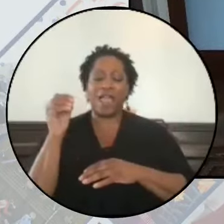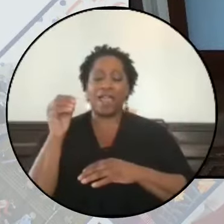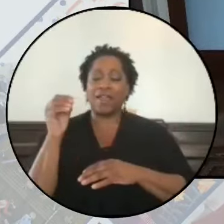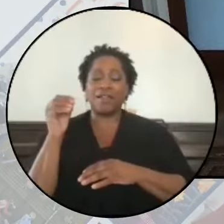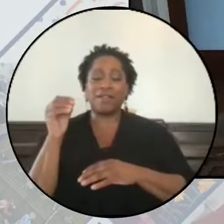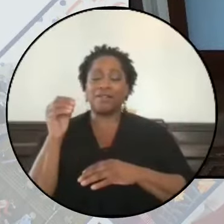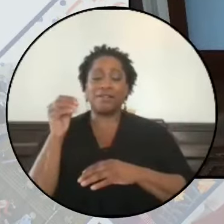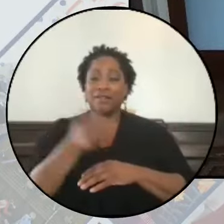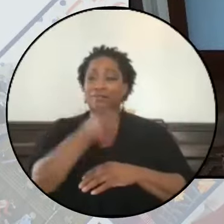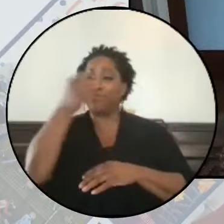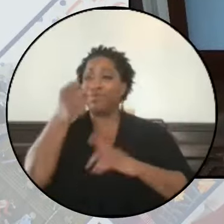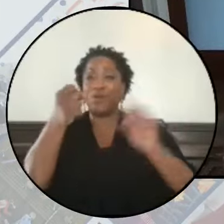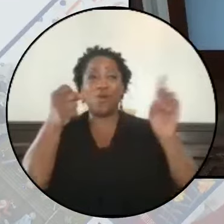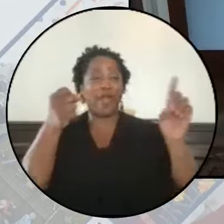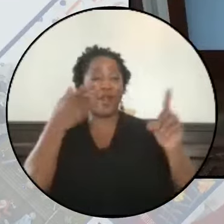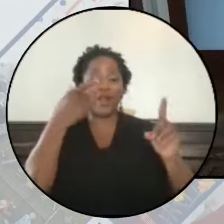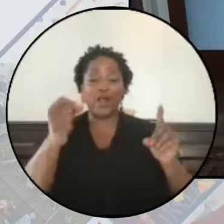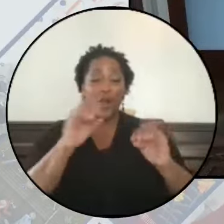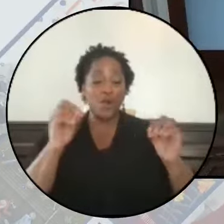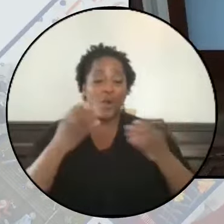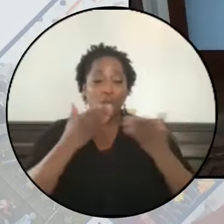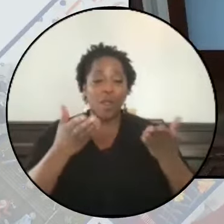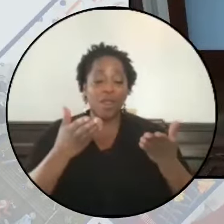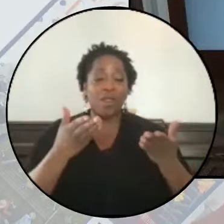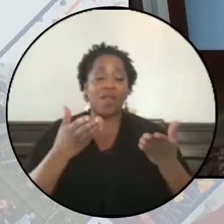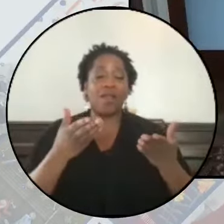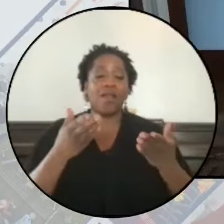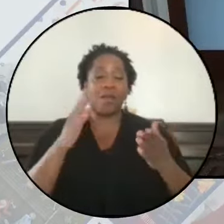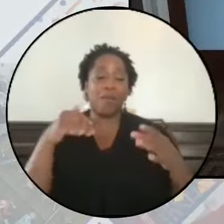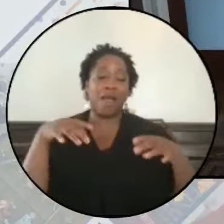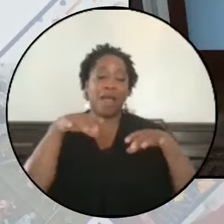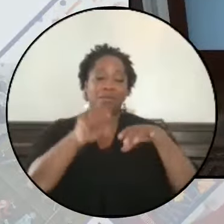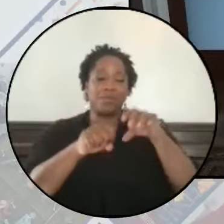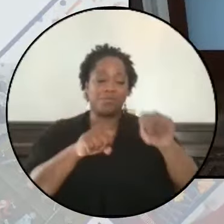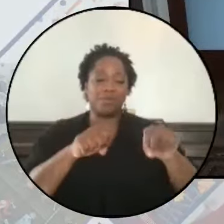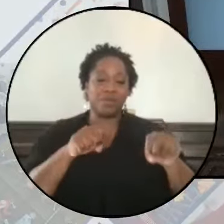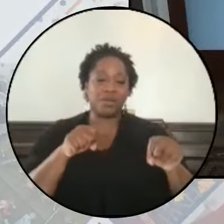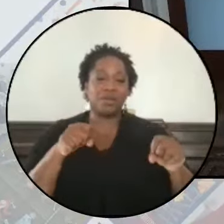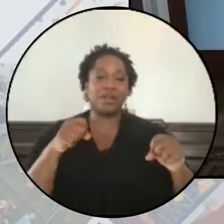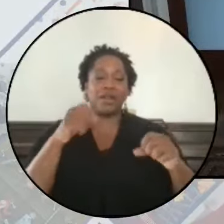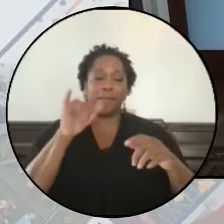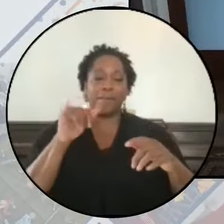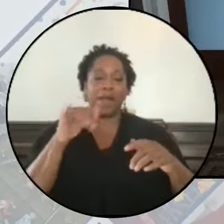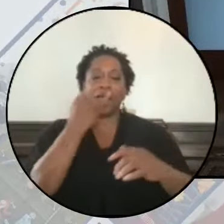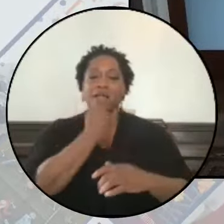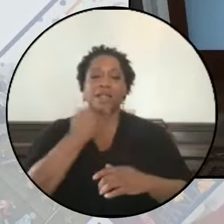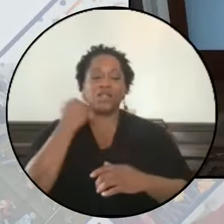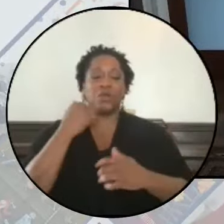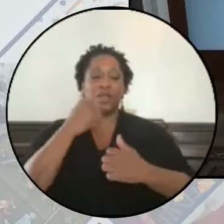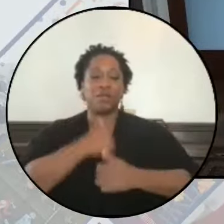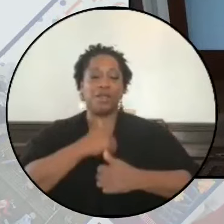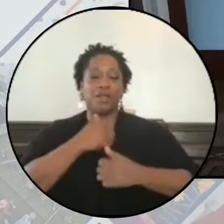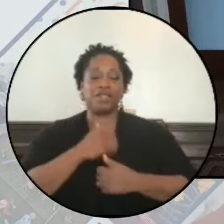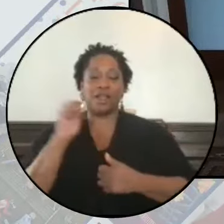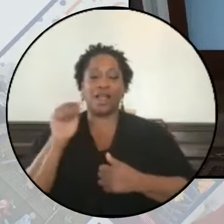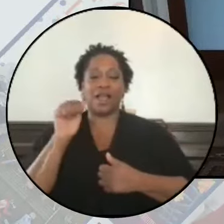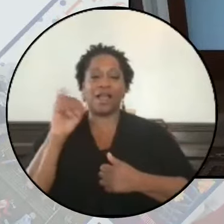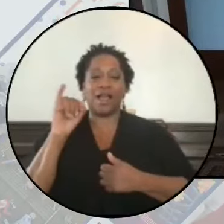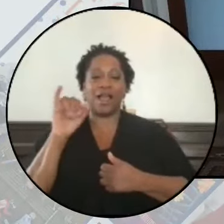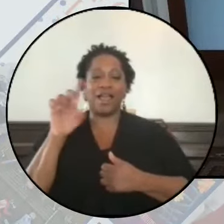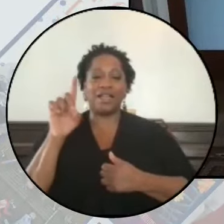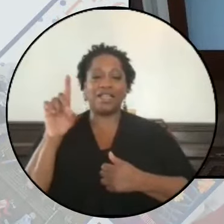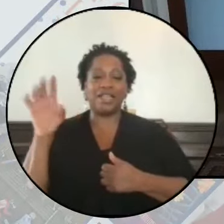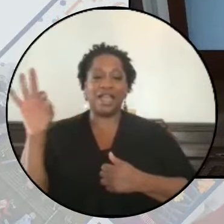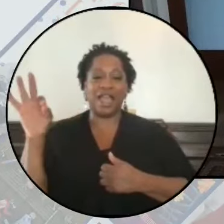to go by the attacks conducted by the Israeli military, the IDF. In less